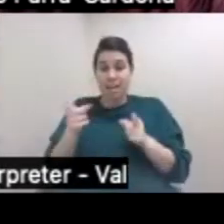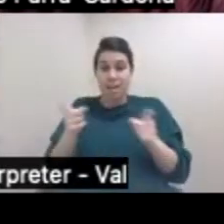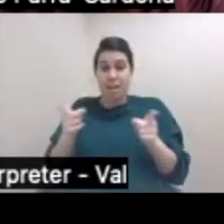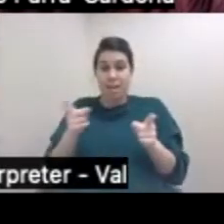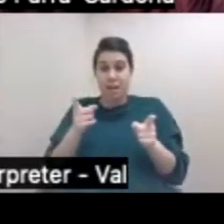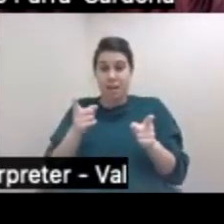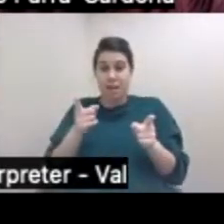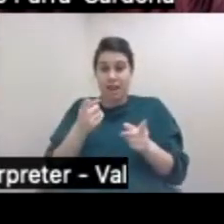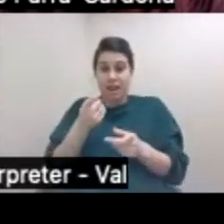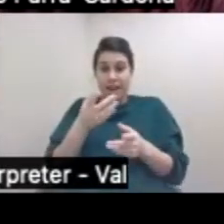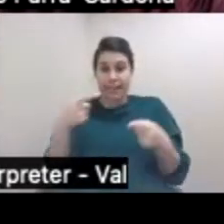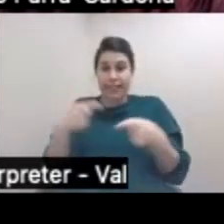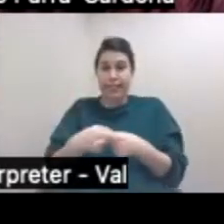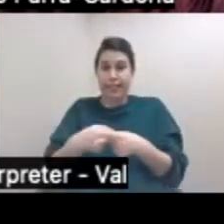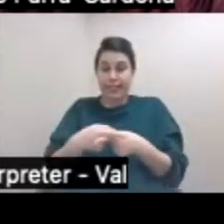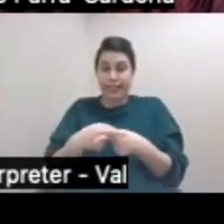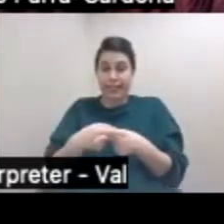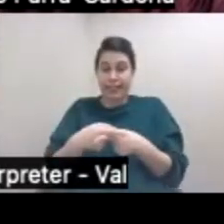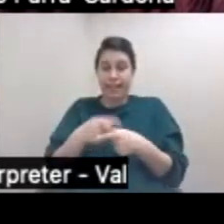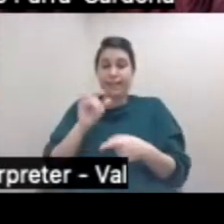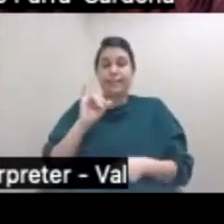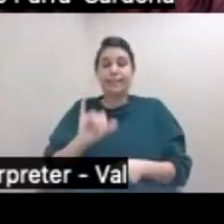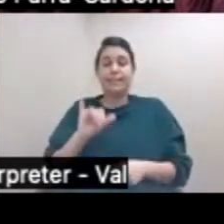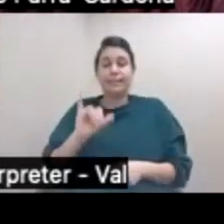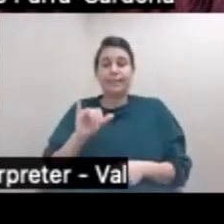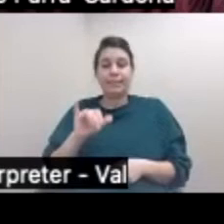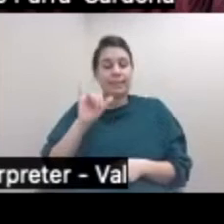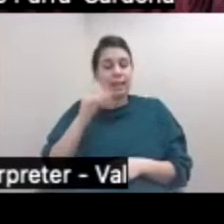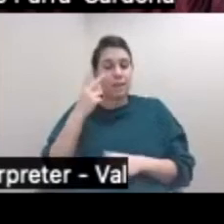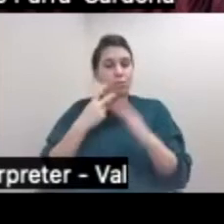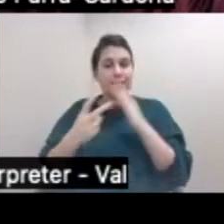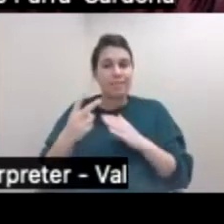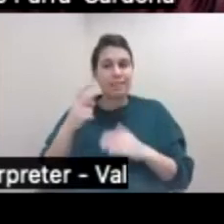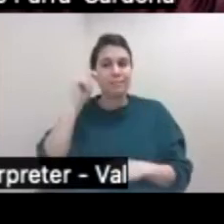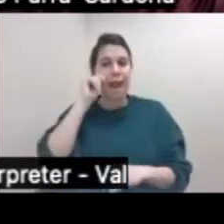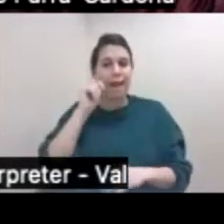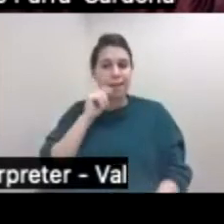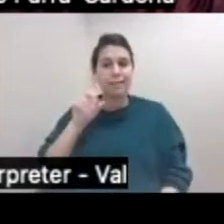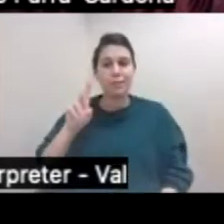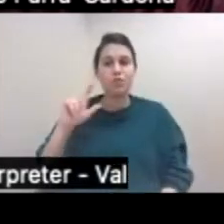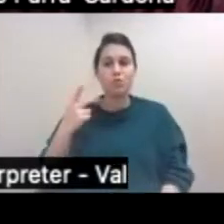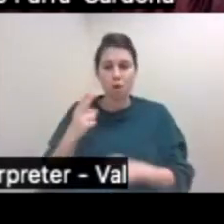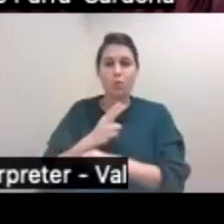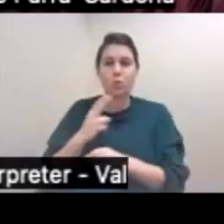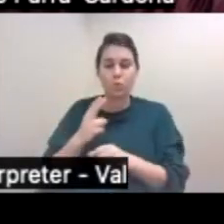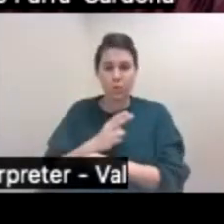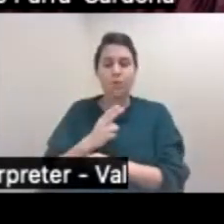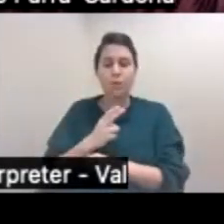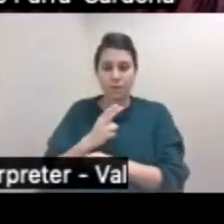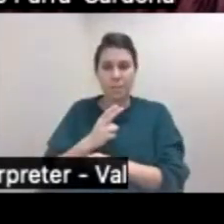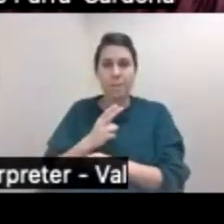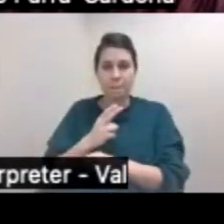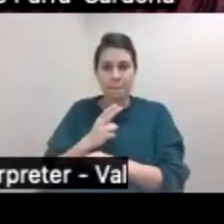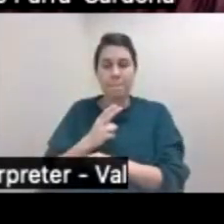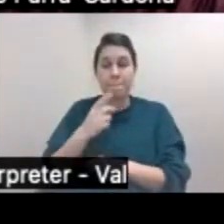to family conflict, that's a very critical predictor of adolescent drug use and other risk behaviors because youth